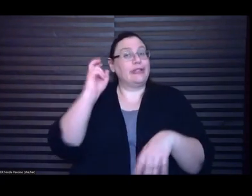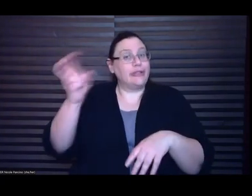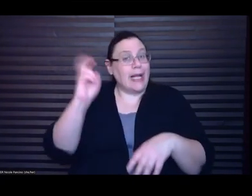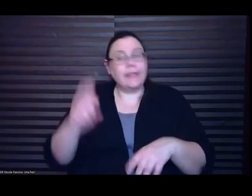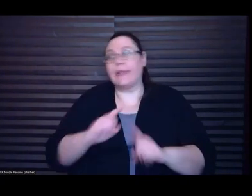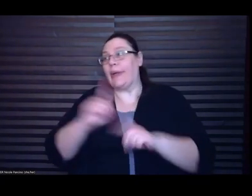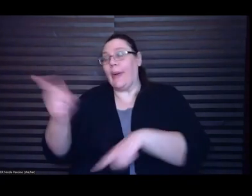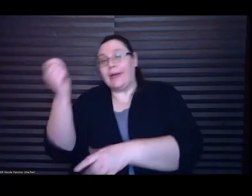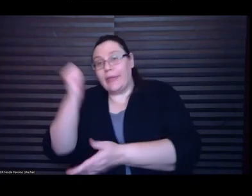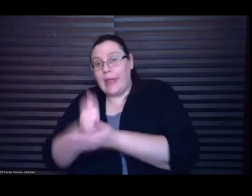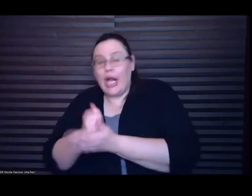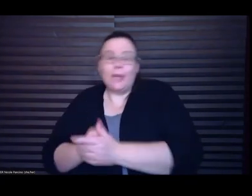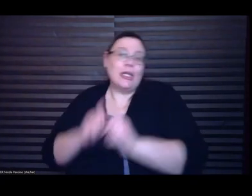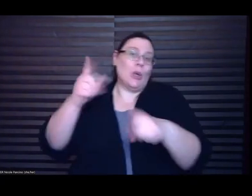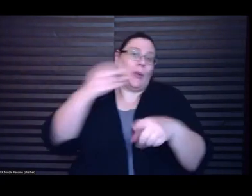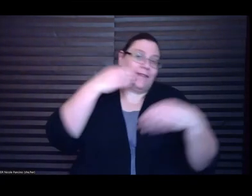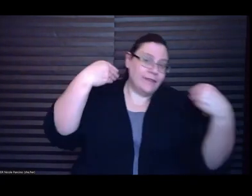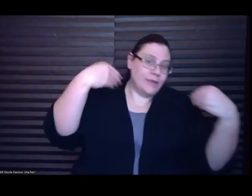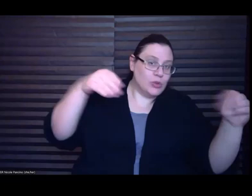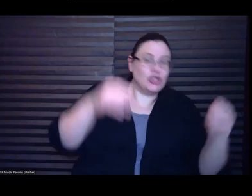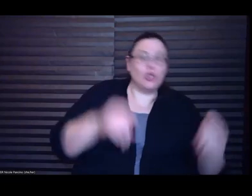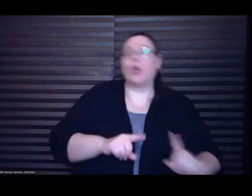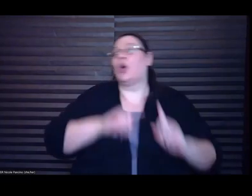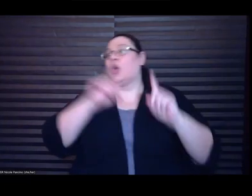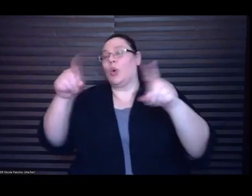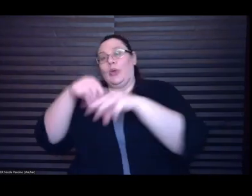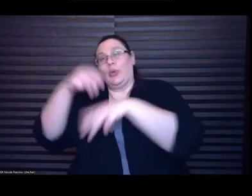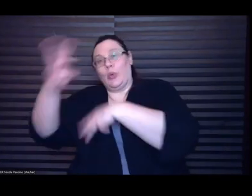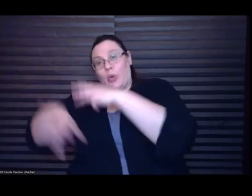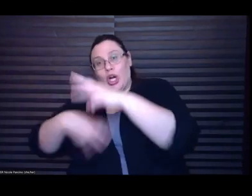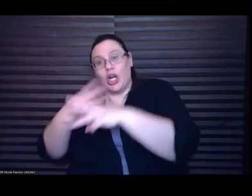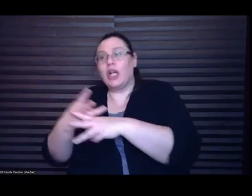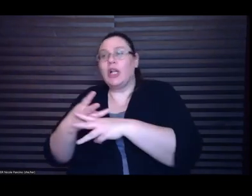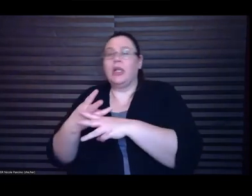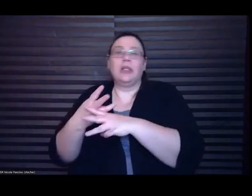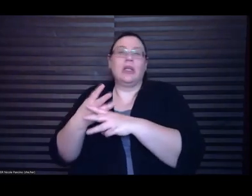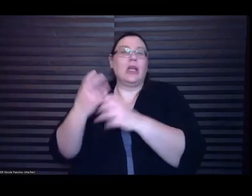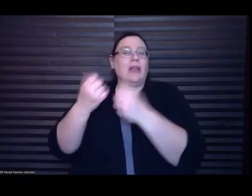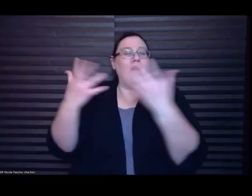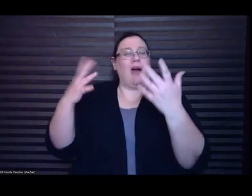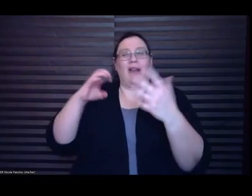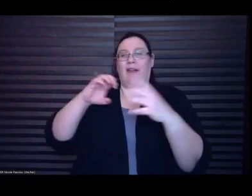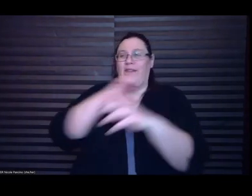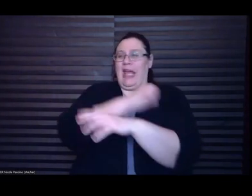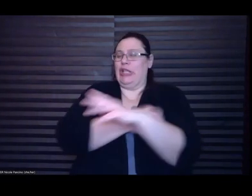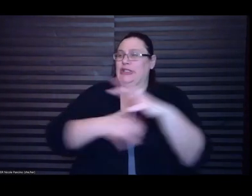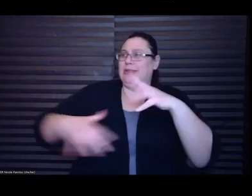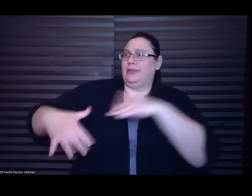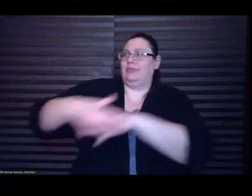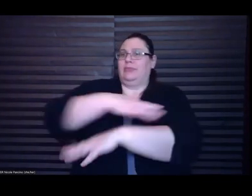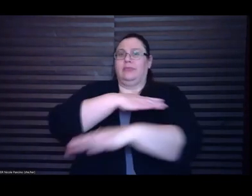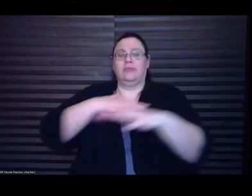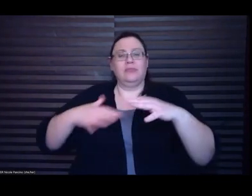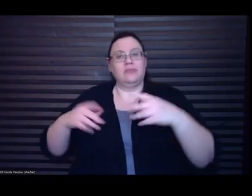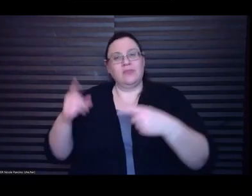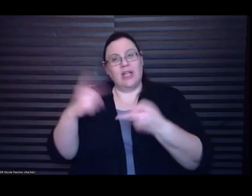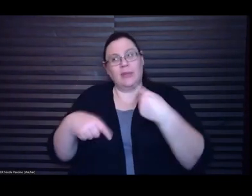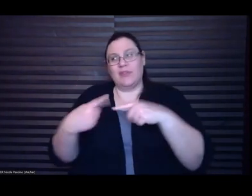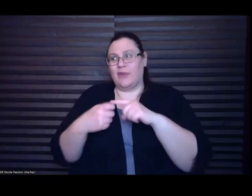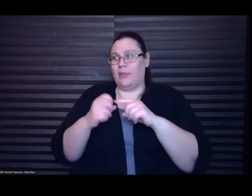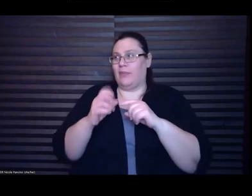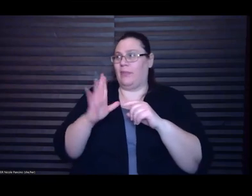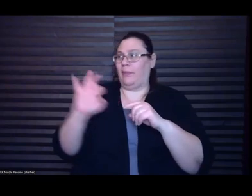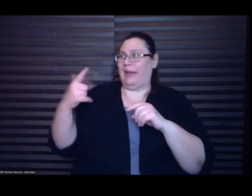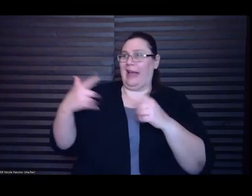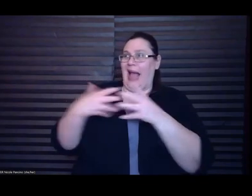and like there's a lot of sort of energy generated by just like being out like being in the world as a person and so when I was like sitting in my house